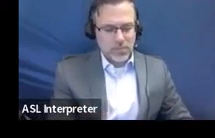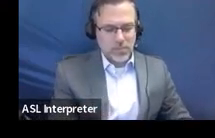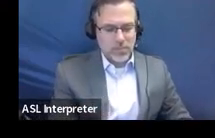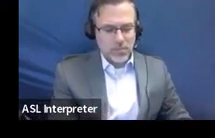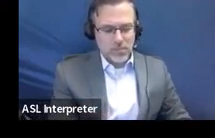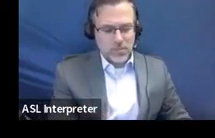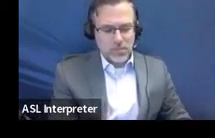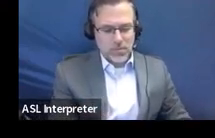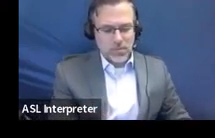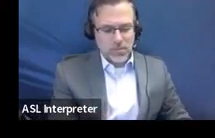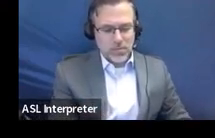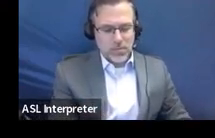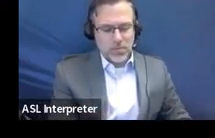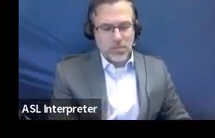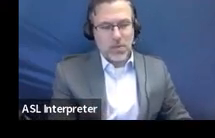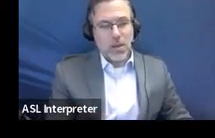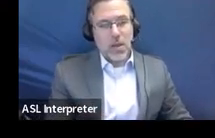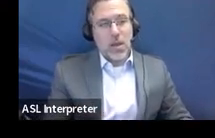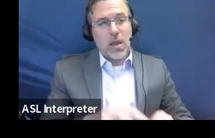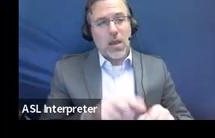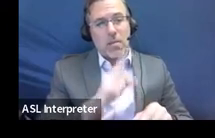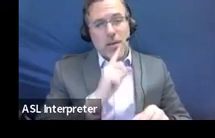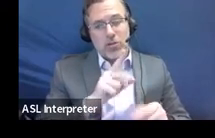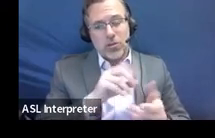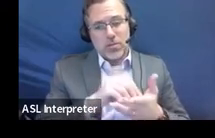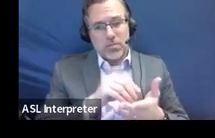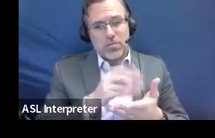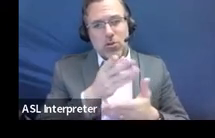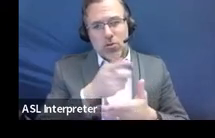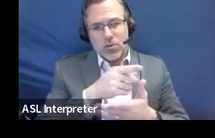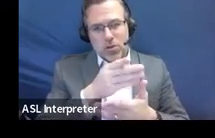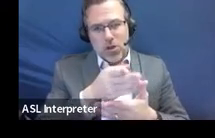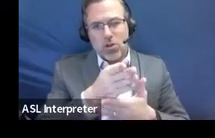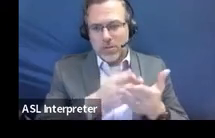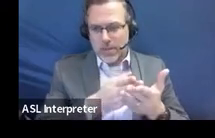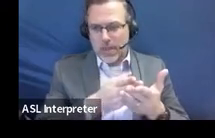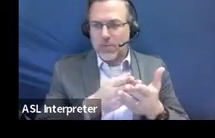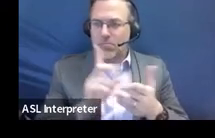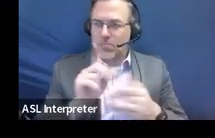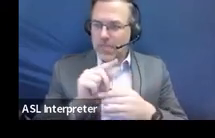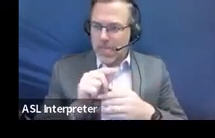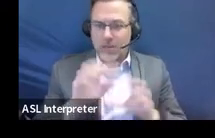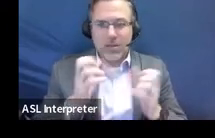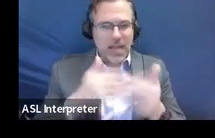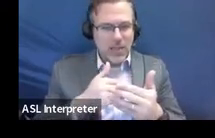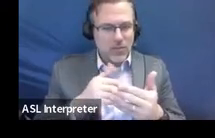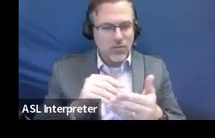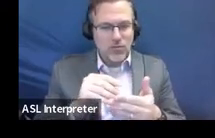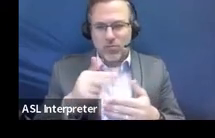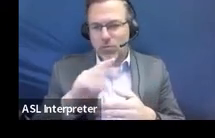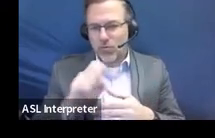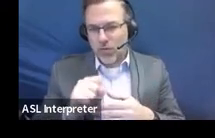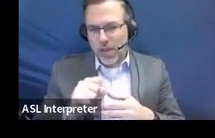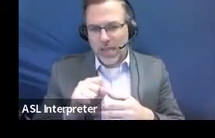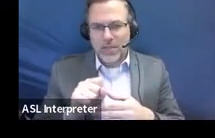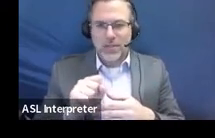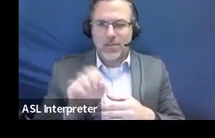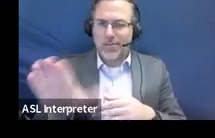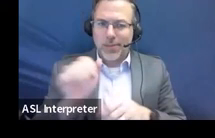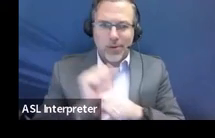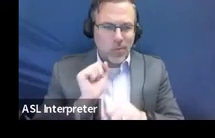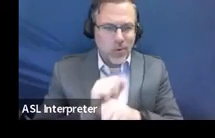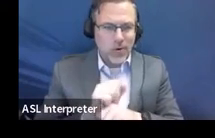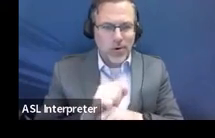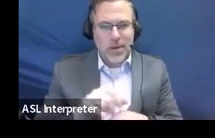adversely affecting them. And these are some sources of data, may include classroom grades, child work products, measures of attainment of